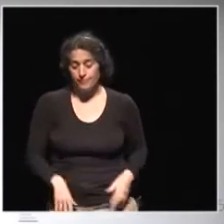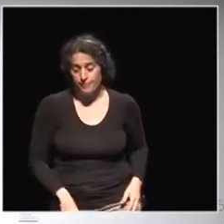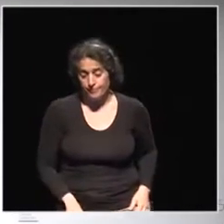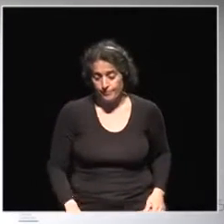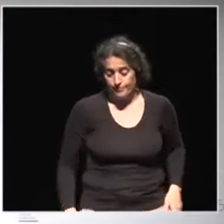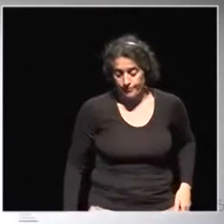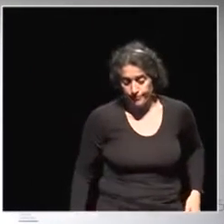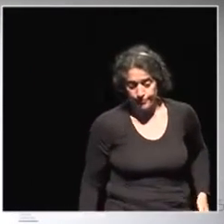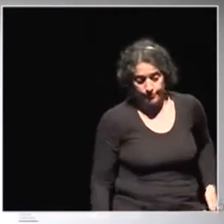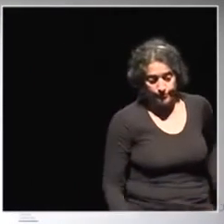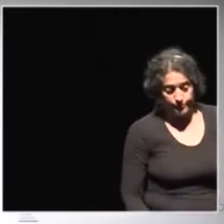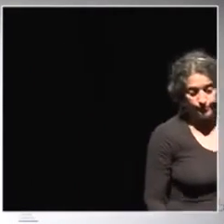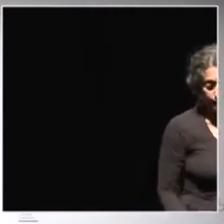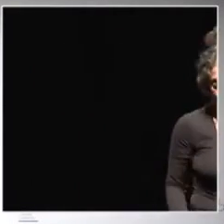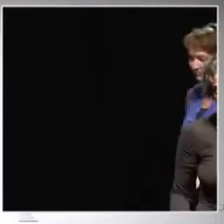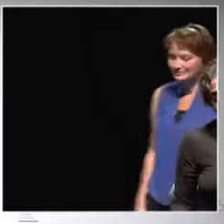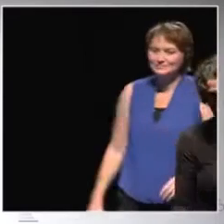actually, but it's okay.